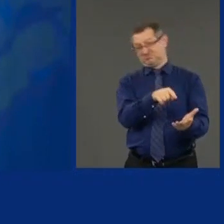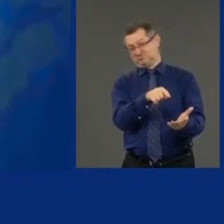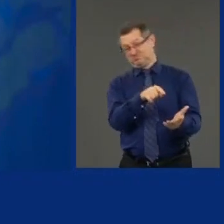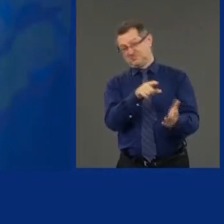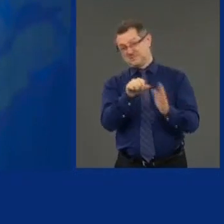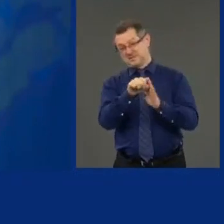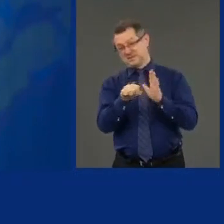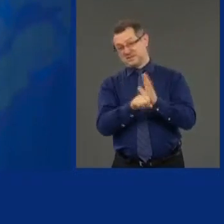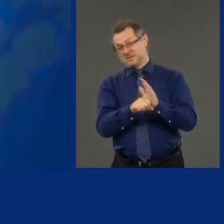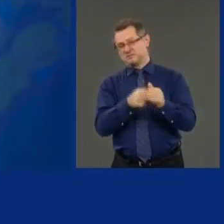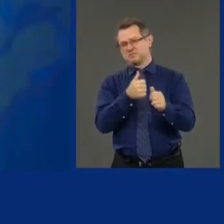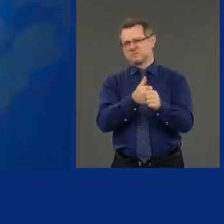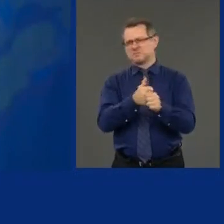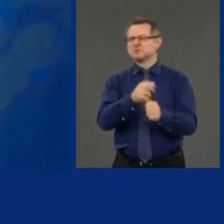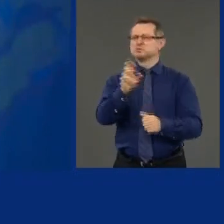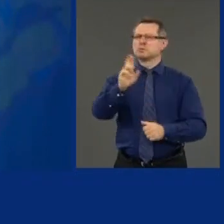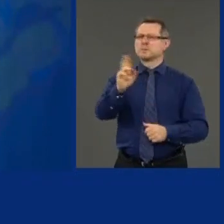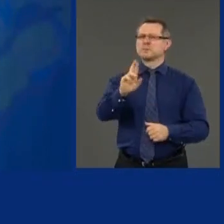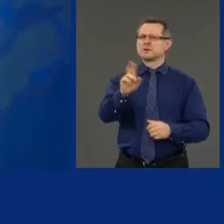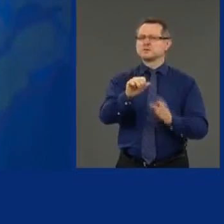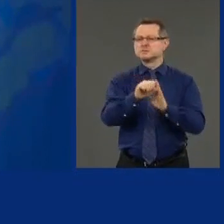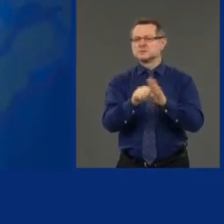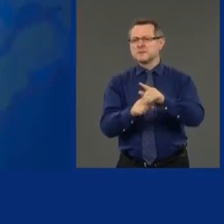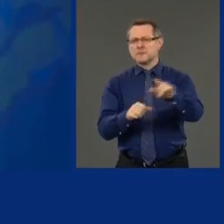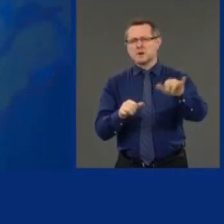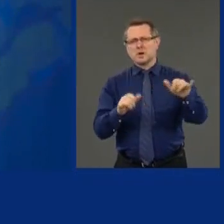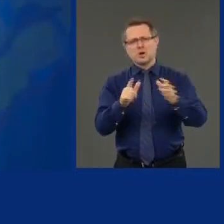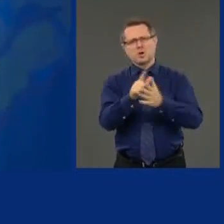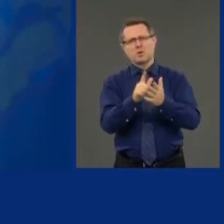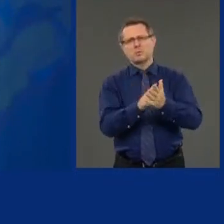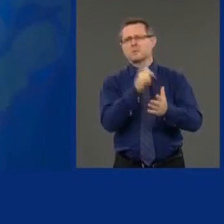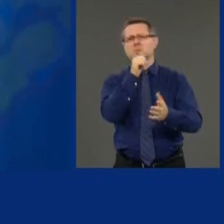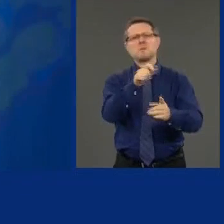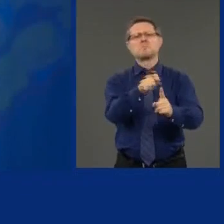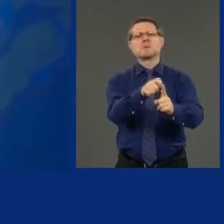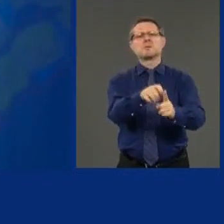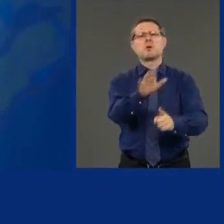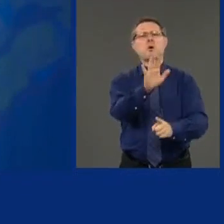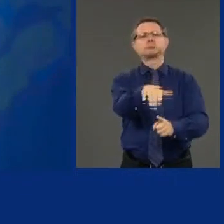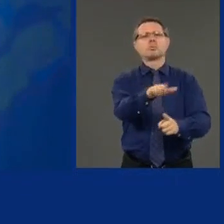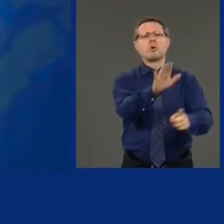laws. But President Trump has enabled us, and once again, taking aim at New York's economy.